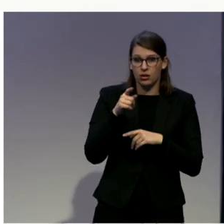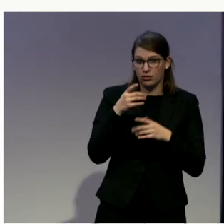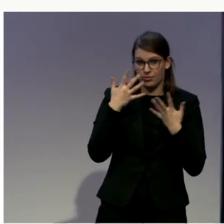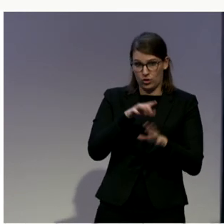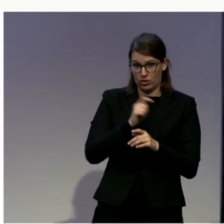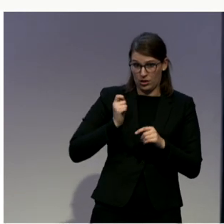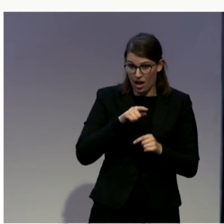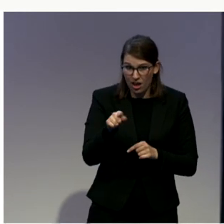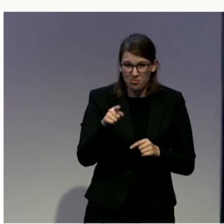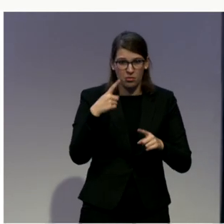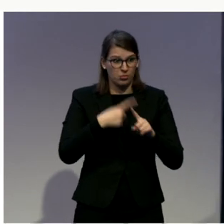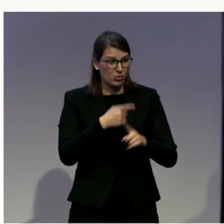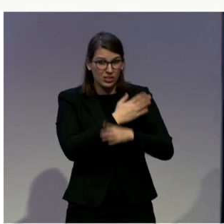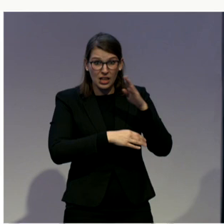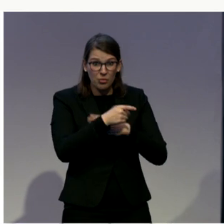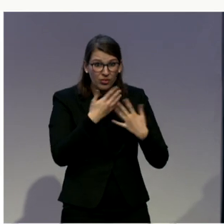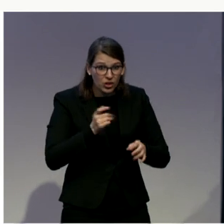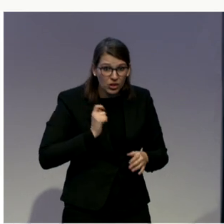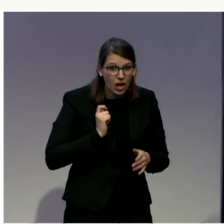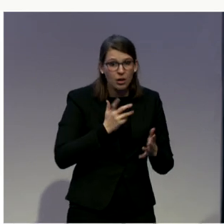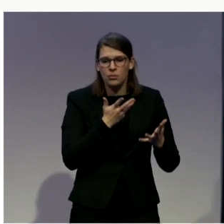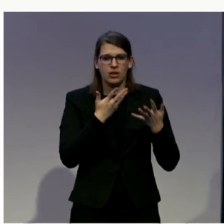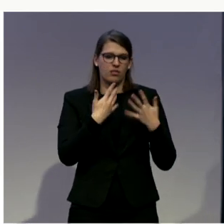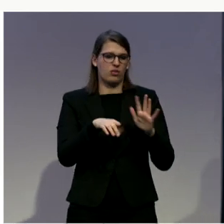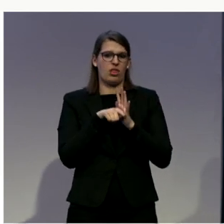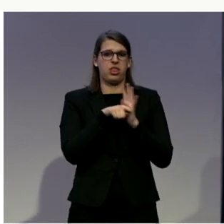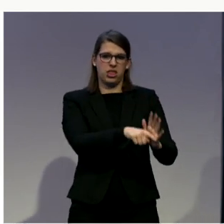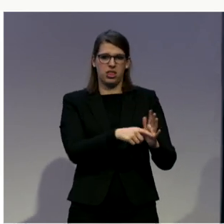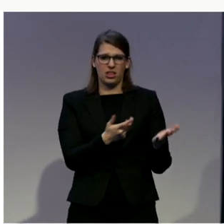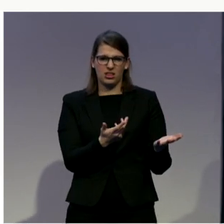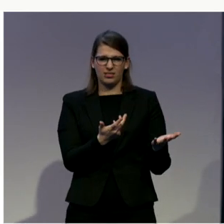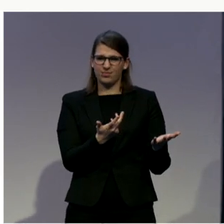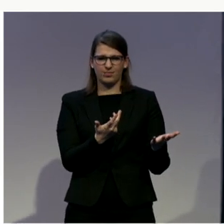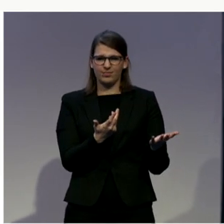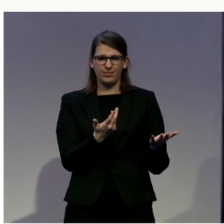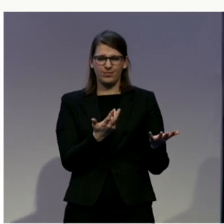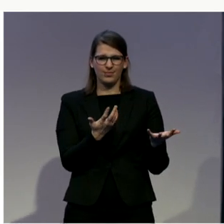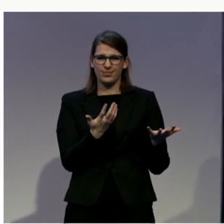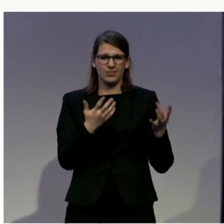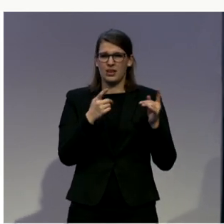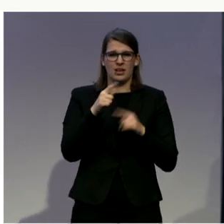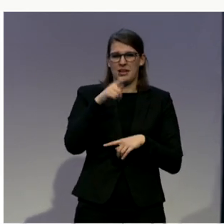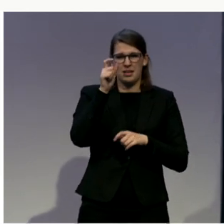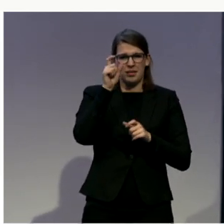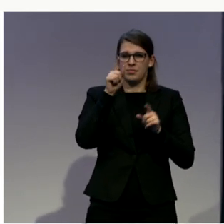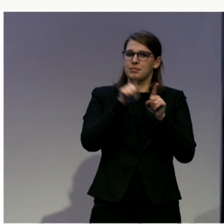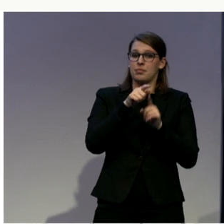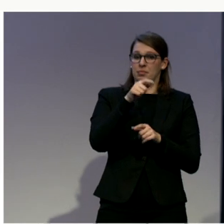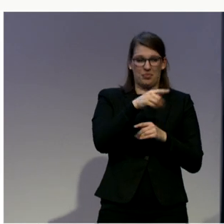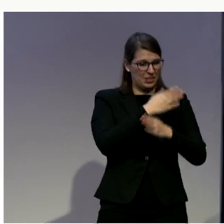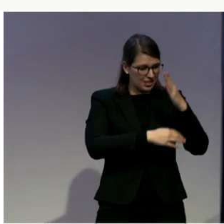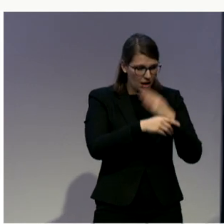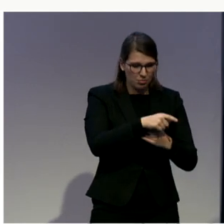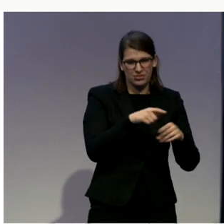with you, you know? But they just, they are human beings and they experience life in the same